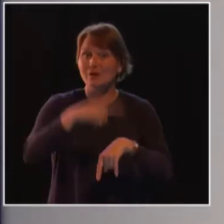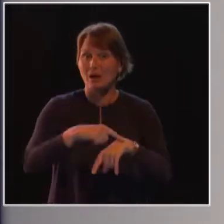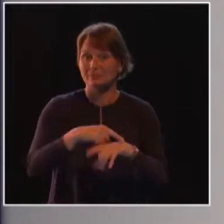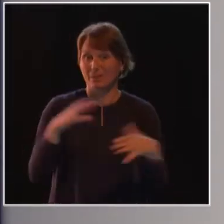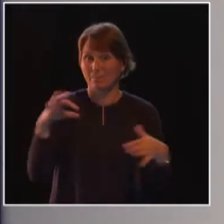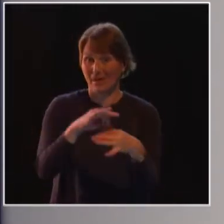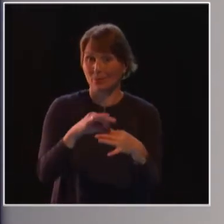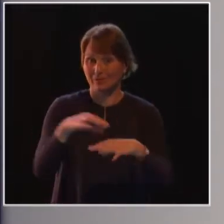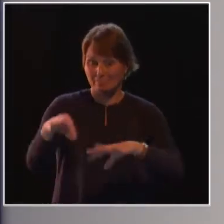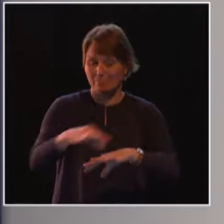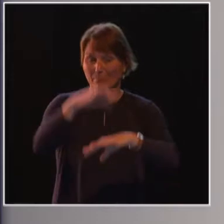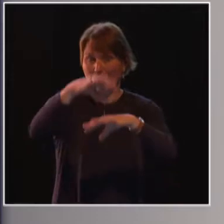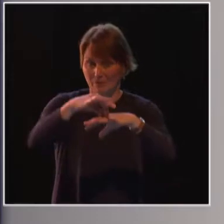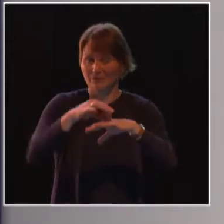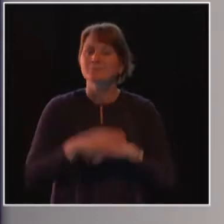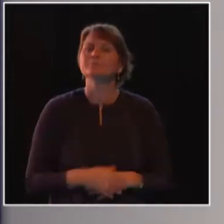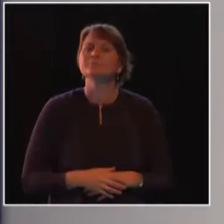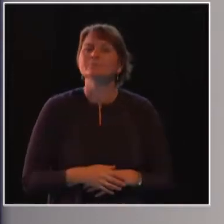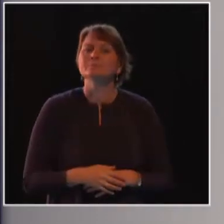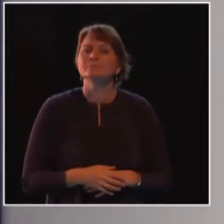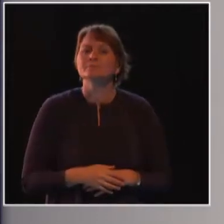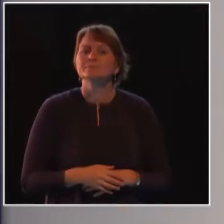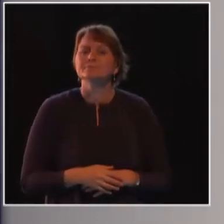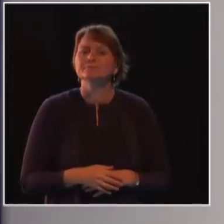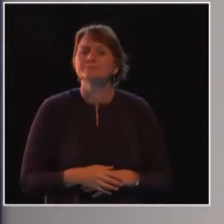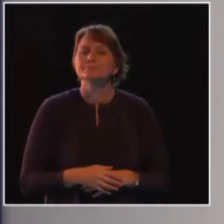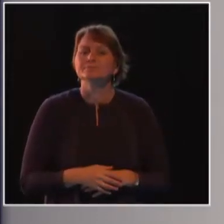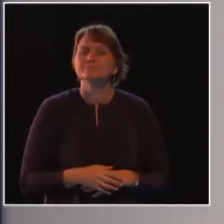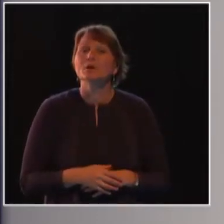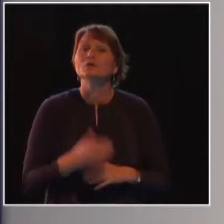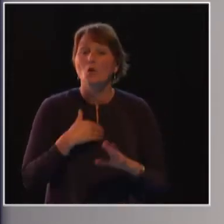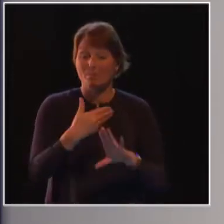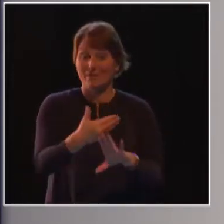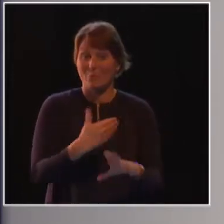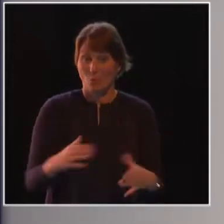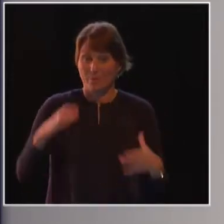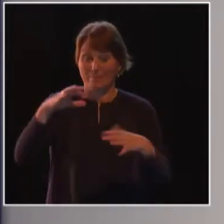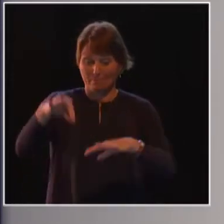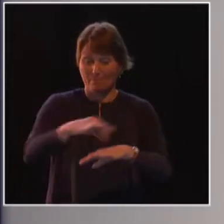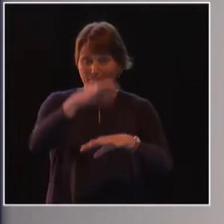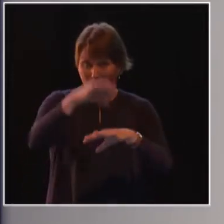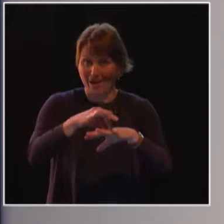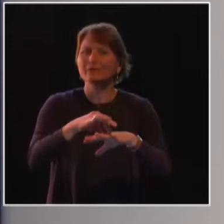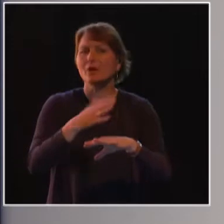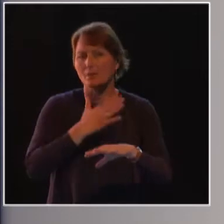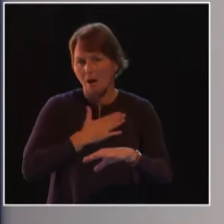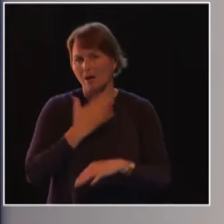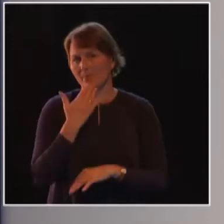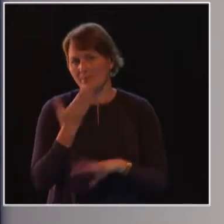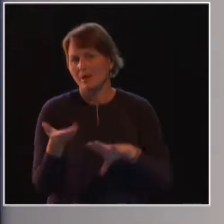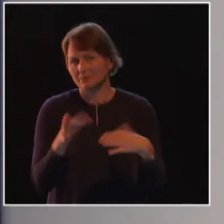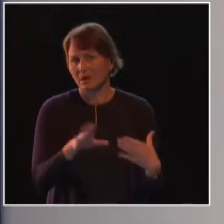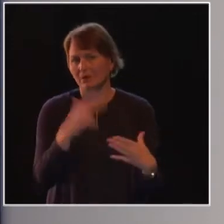I lost my mother just three months before I got married. And globally, there are more than